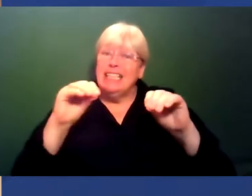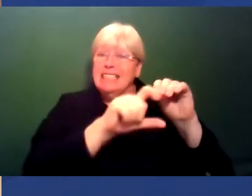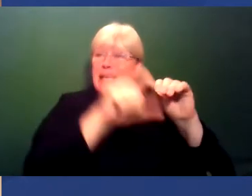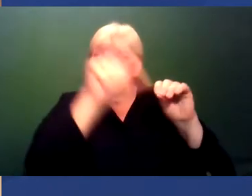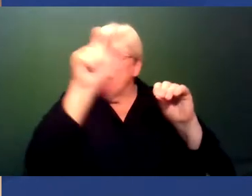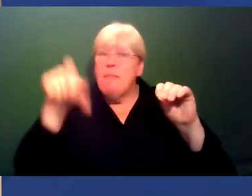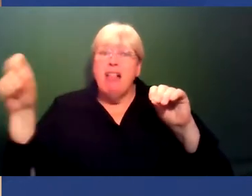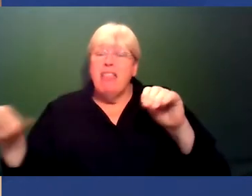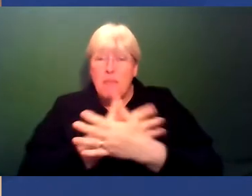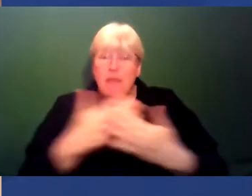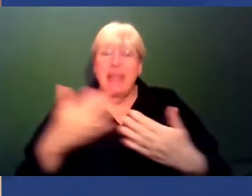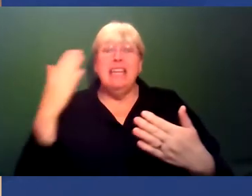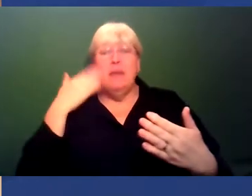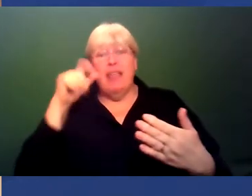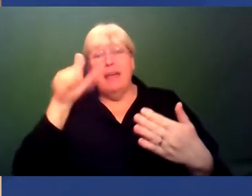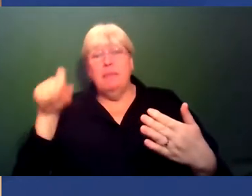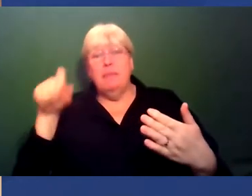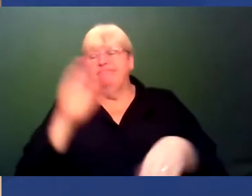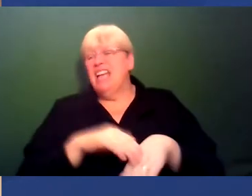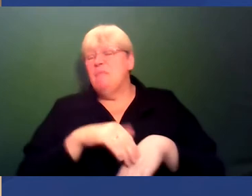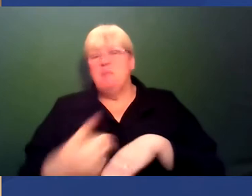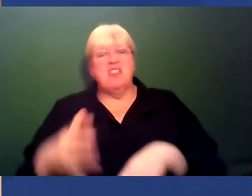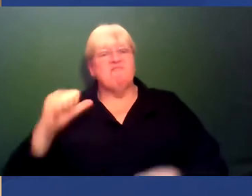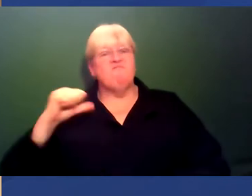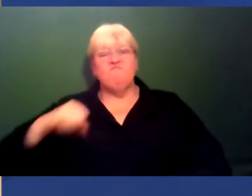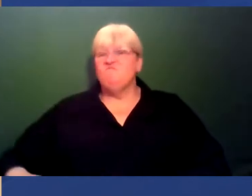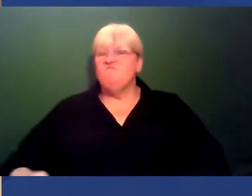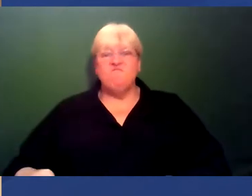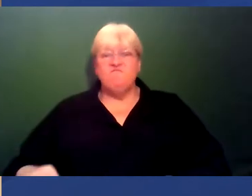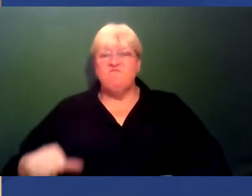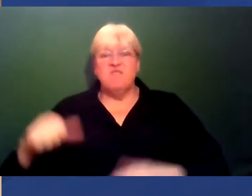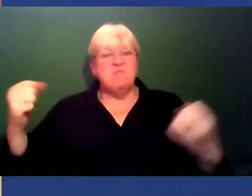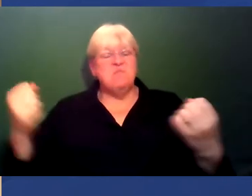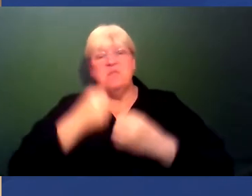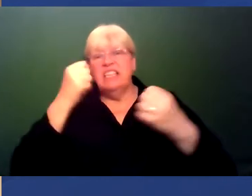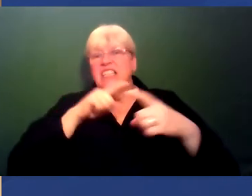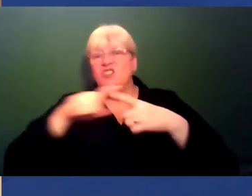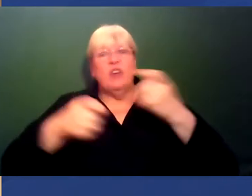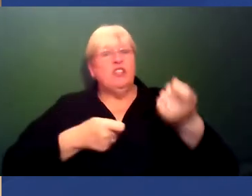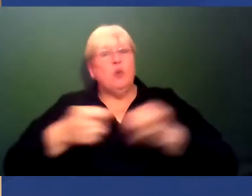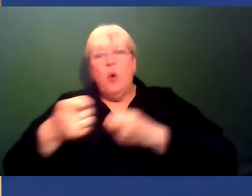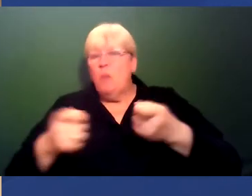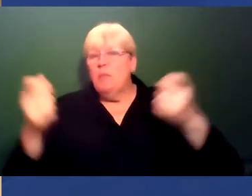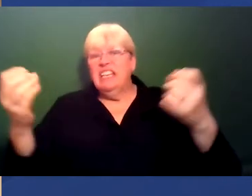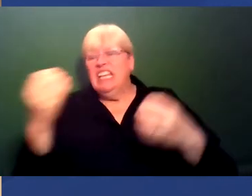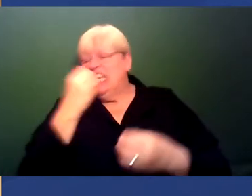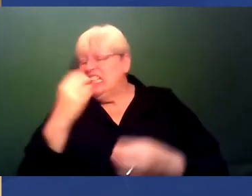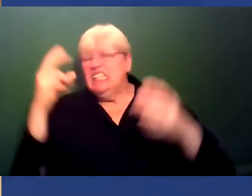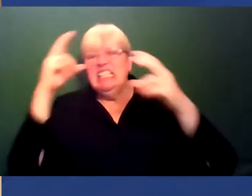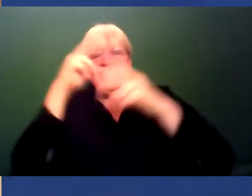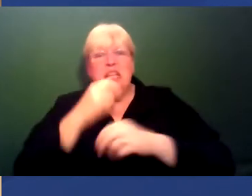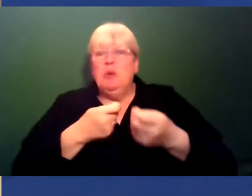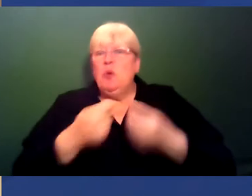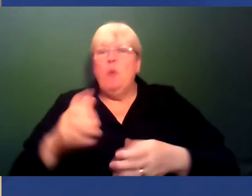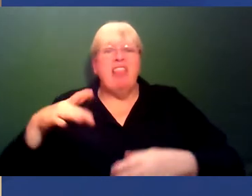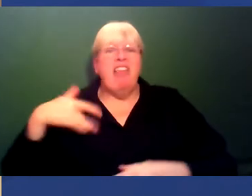of black people who rightly cannot be bothered to do that because they're too busy trying to eat and sleep and cope with life